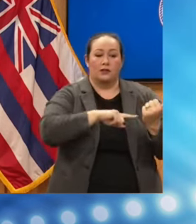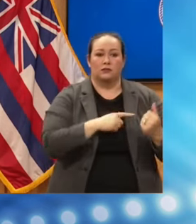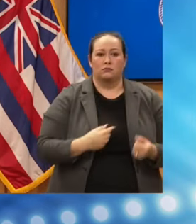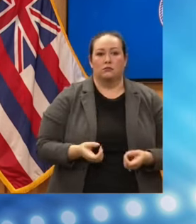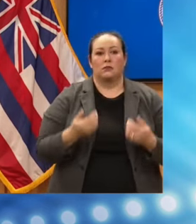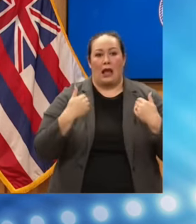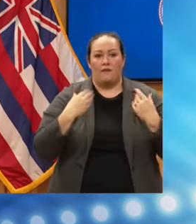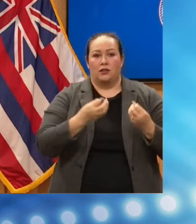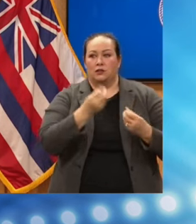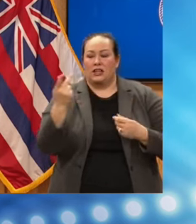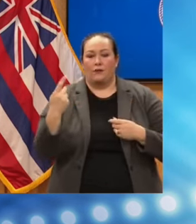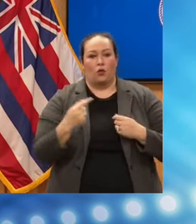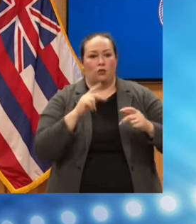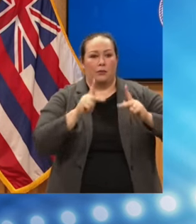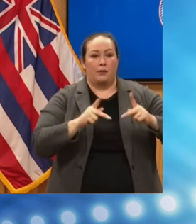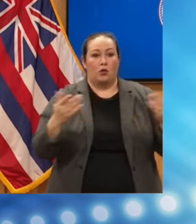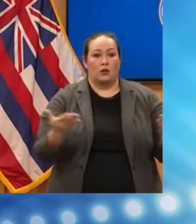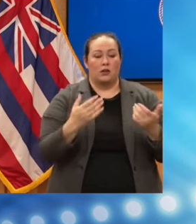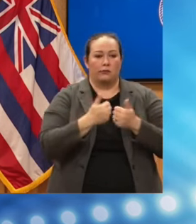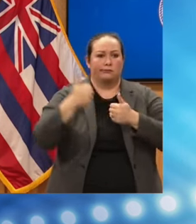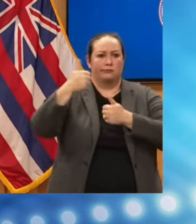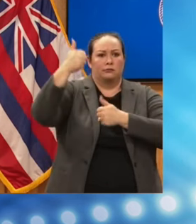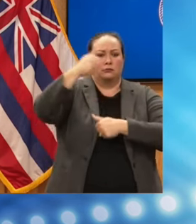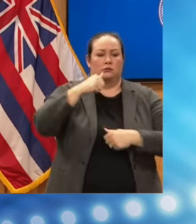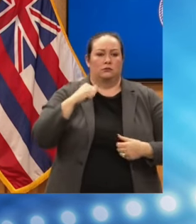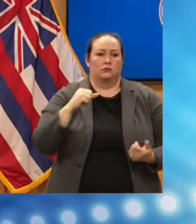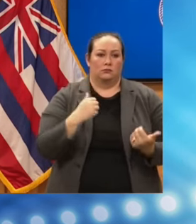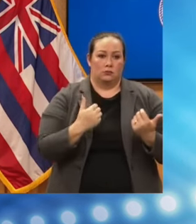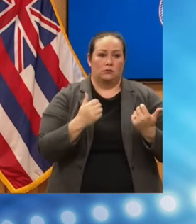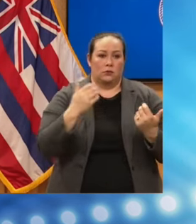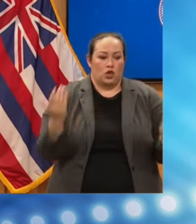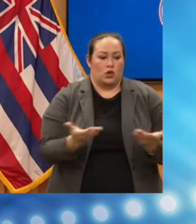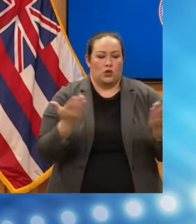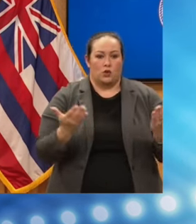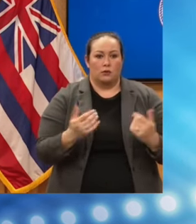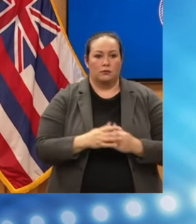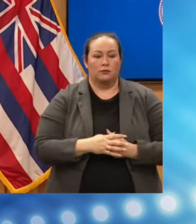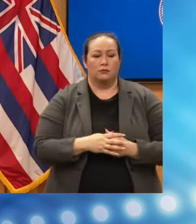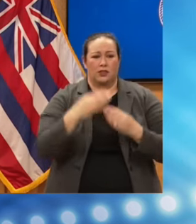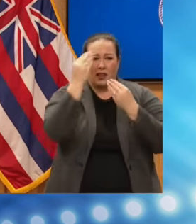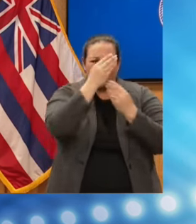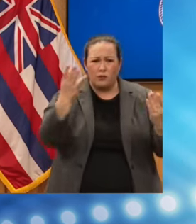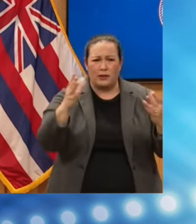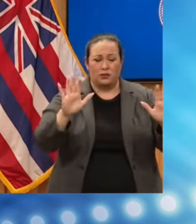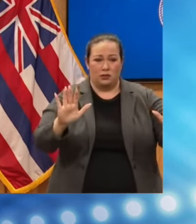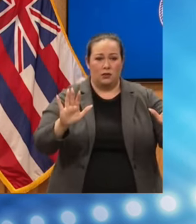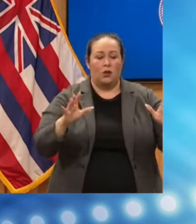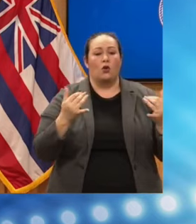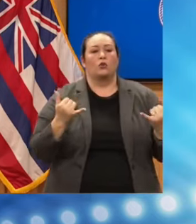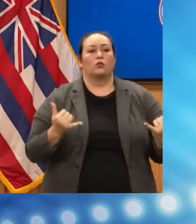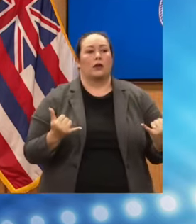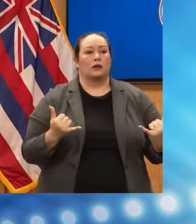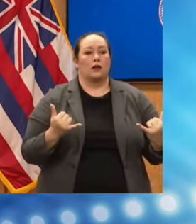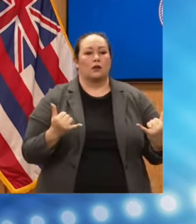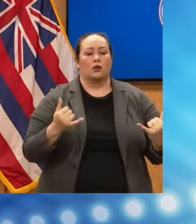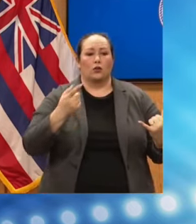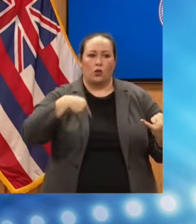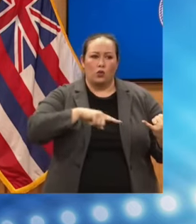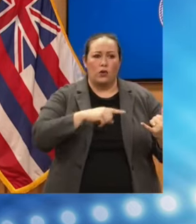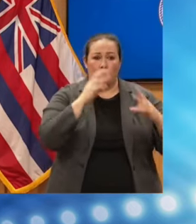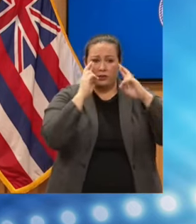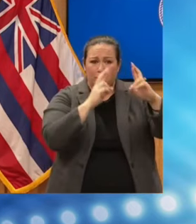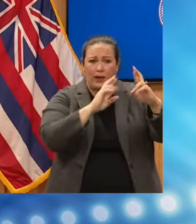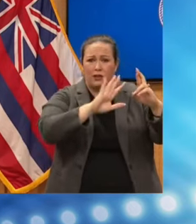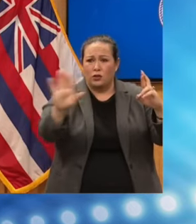here that are going to address you. And we understand you're hungry for information. Let me just say this up front. We respect that. We know how